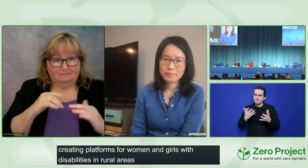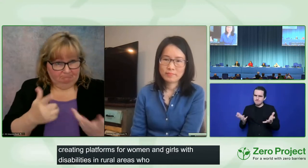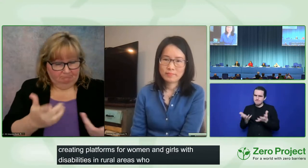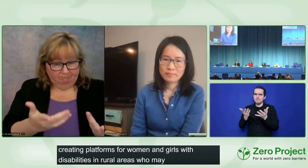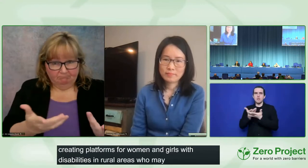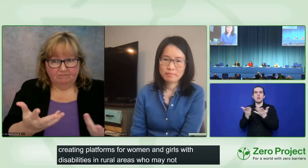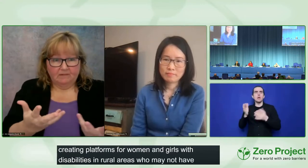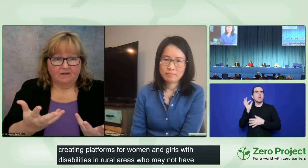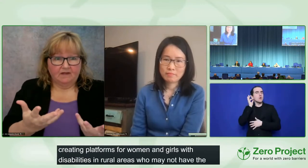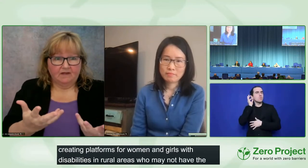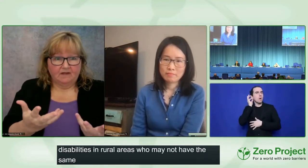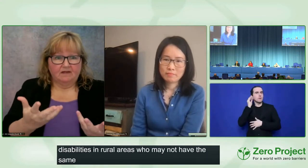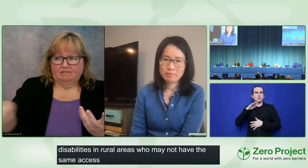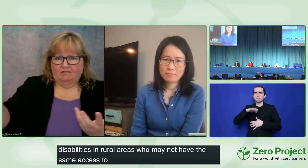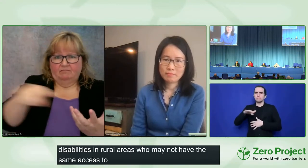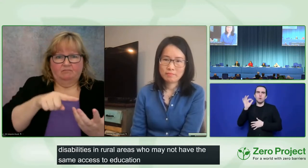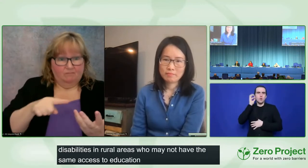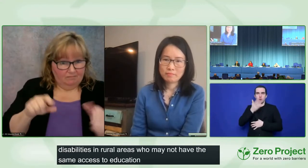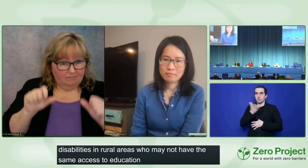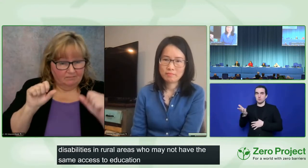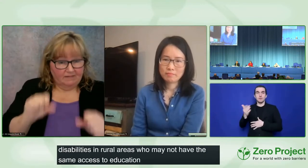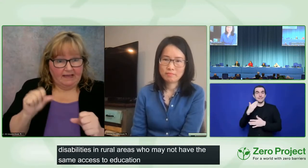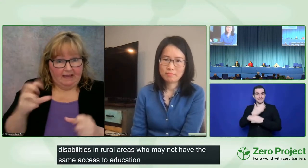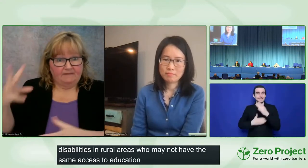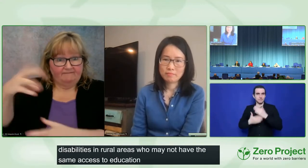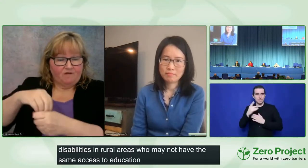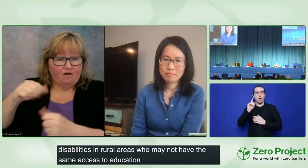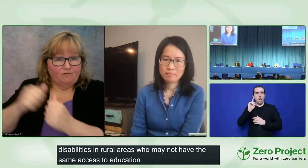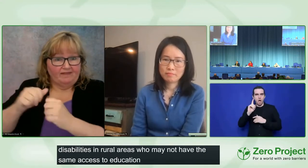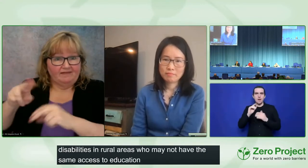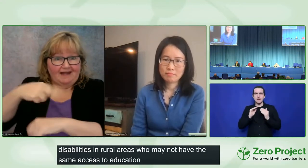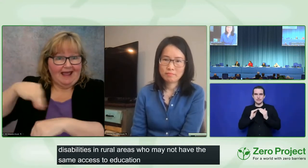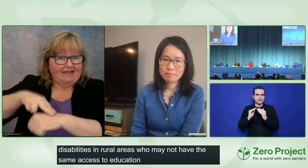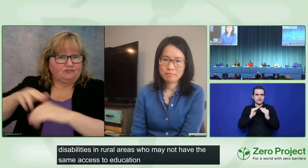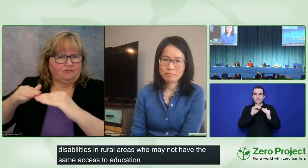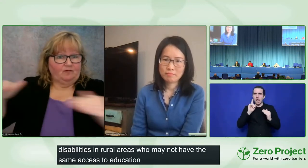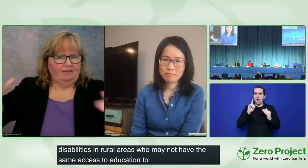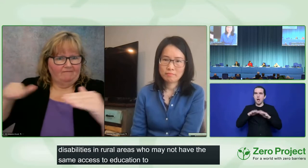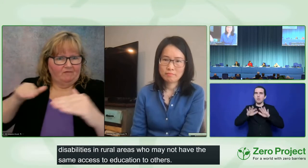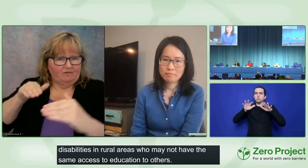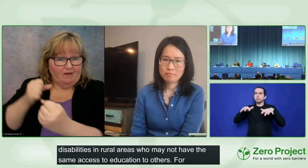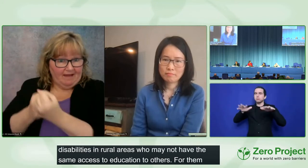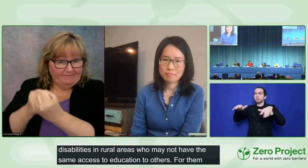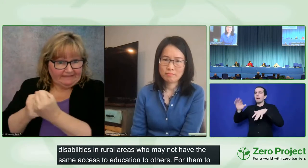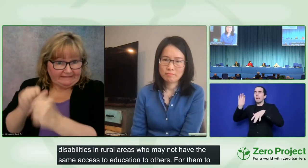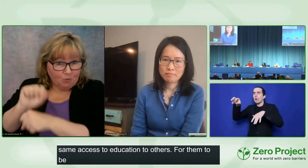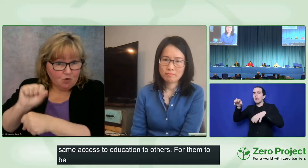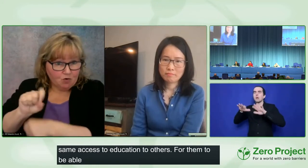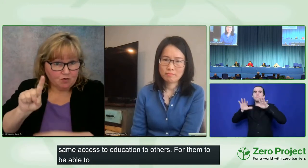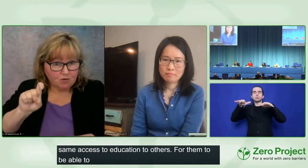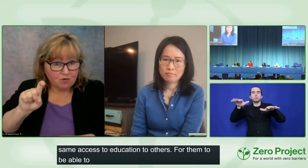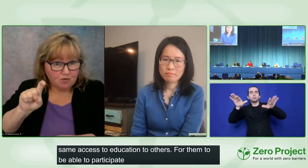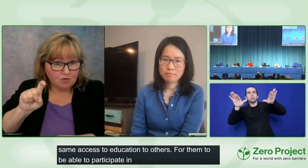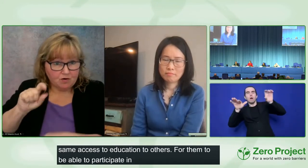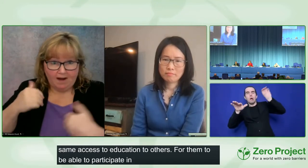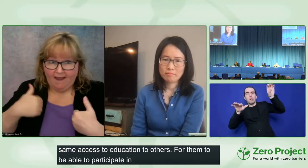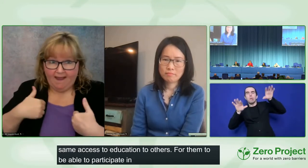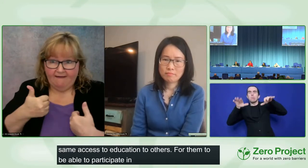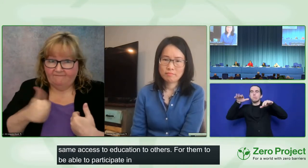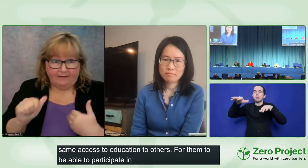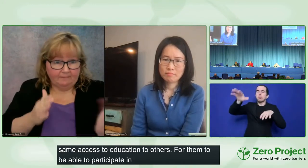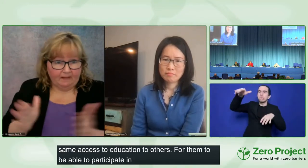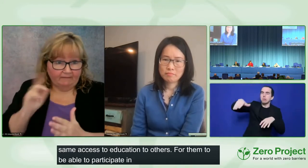in a national level advocacy work. So I'd be interested to hear that. Thank you. Excellent question. Thank you.